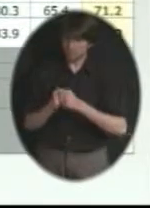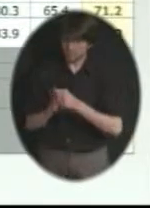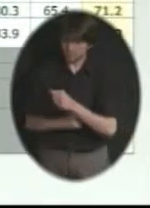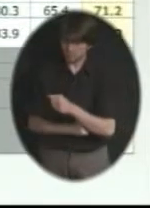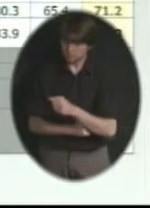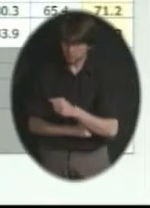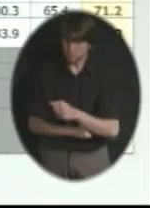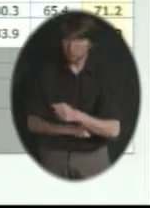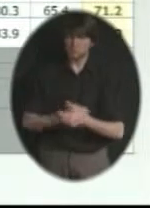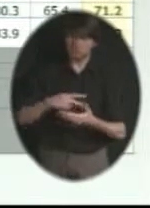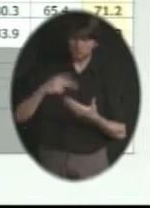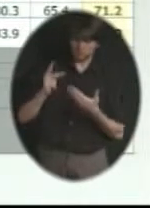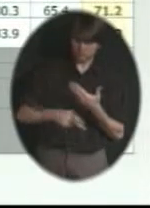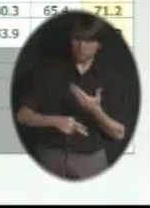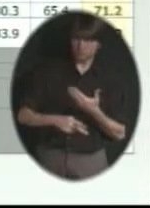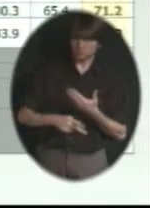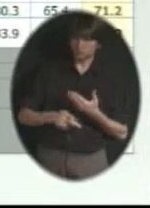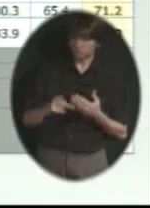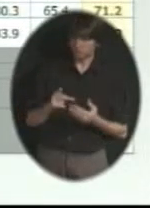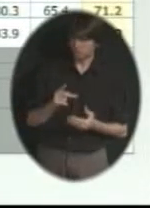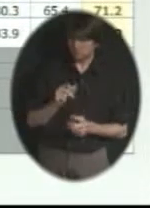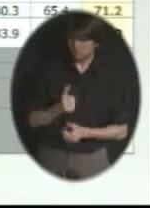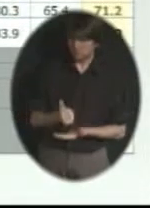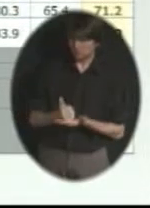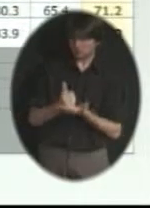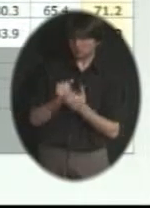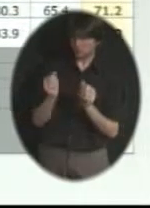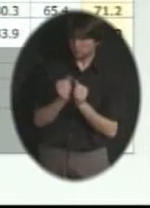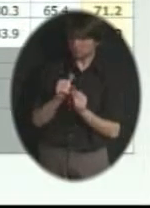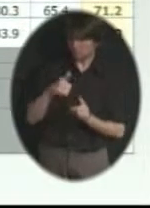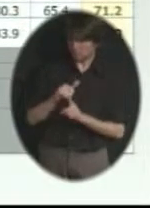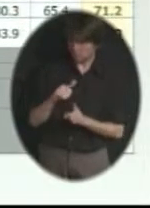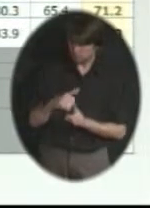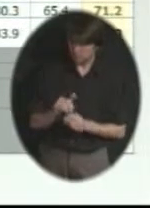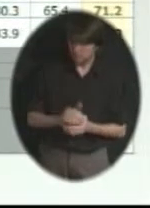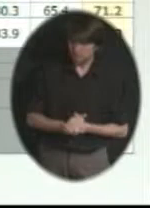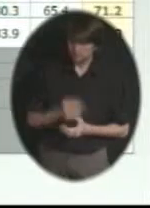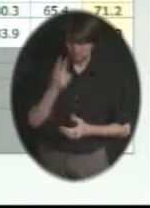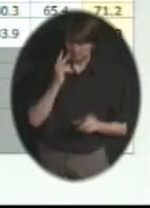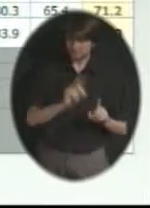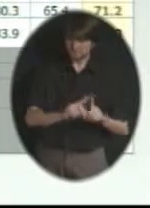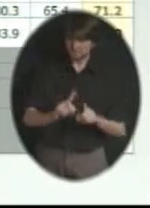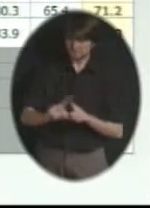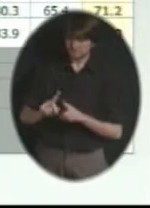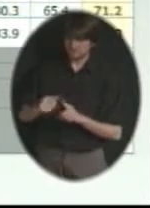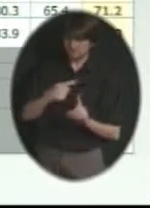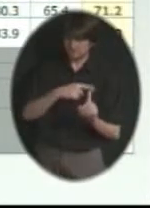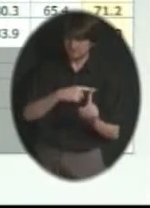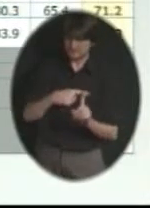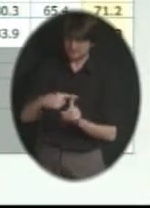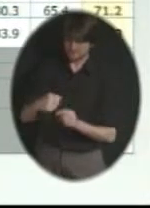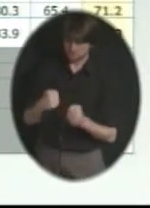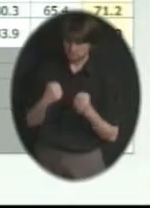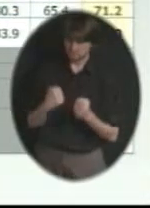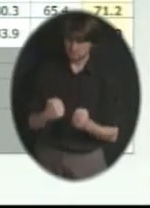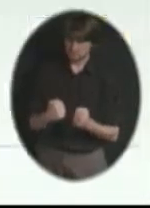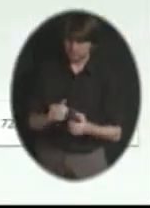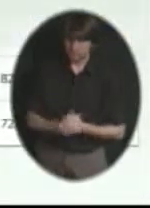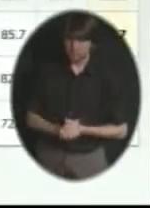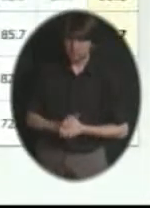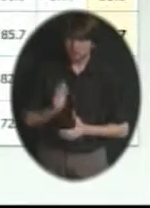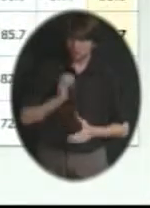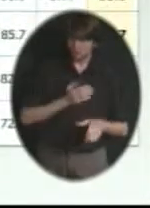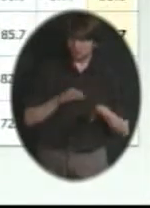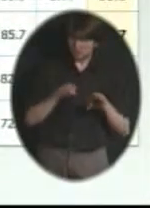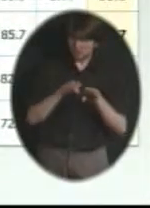was another facet of that this year. So very much strengths in our high schools as well. So our levels came out